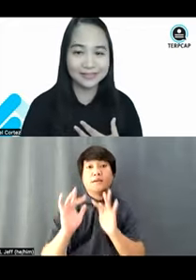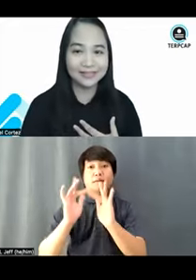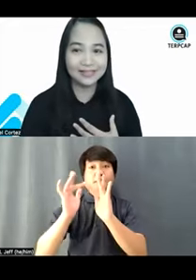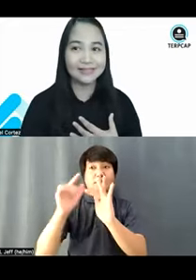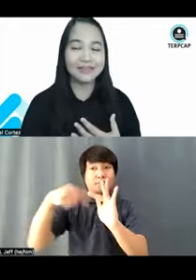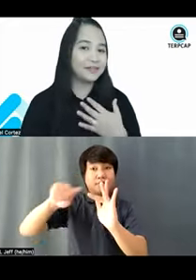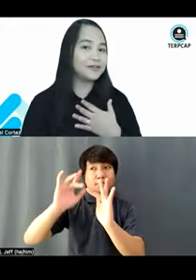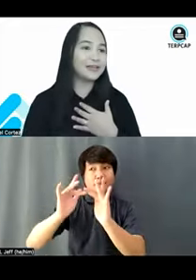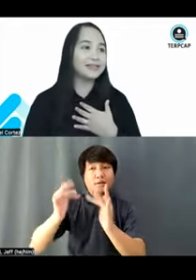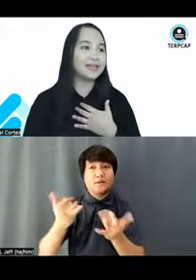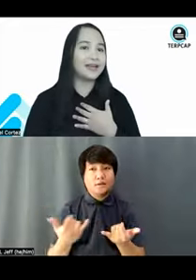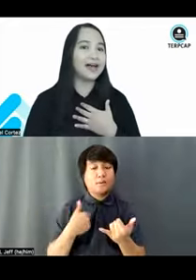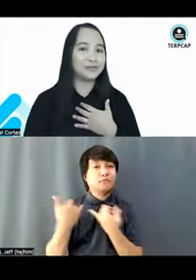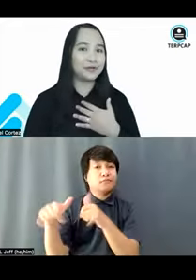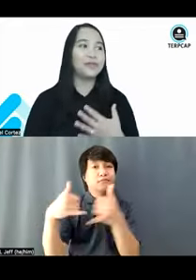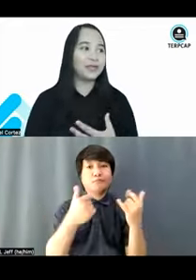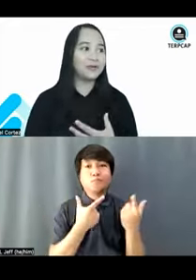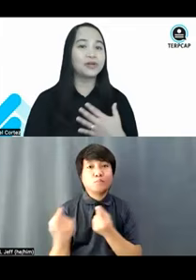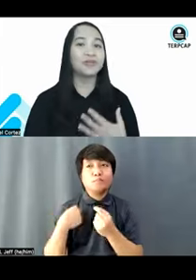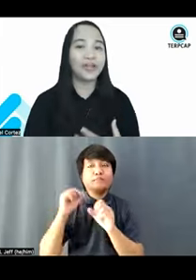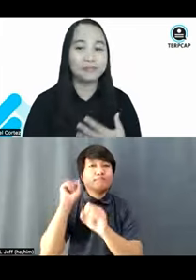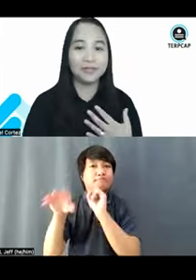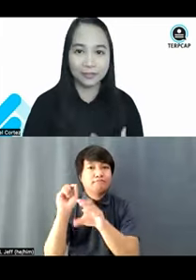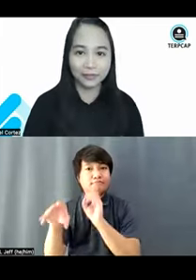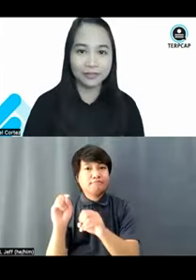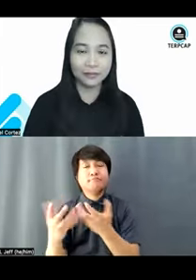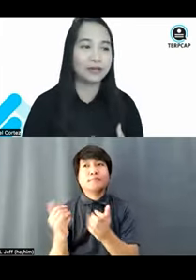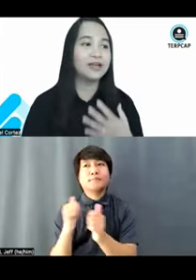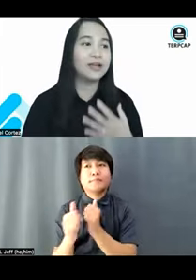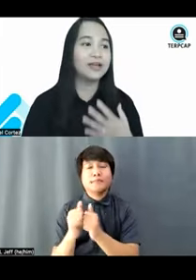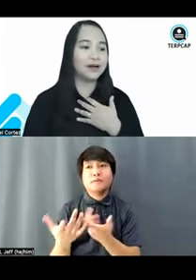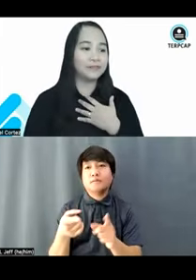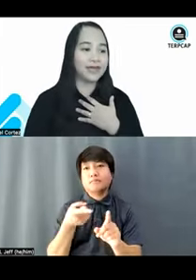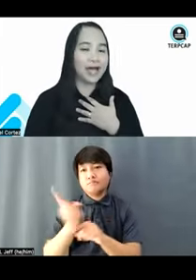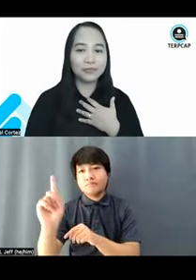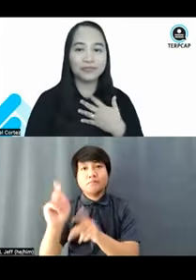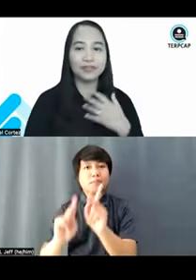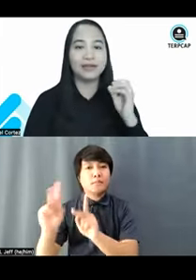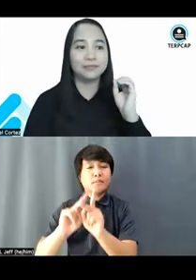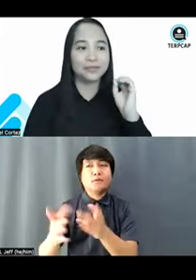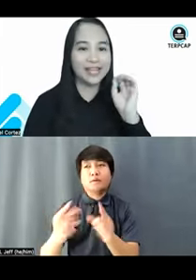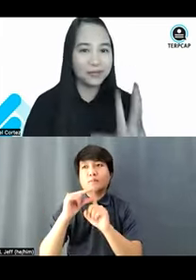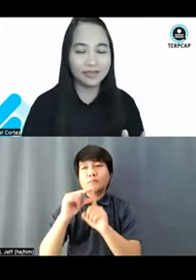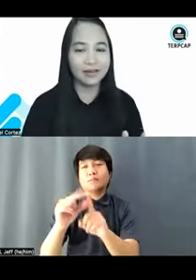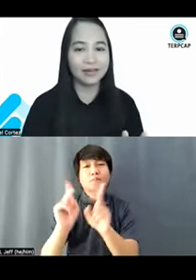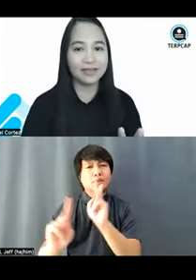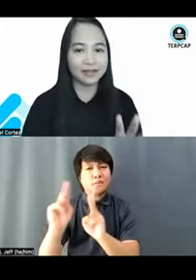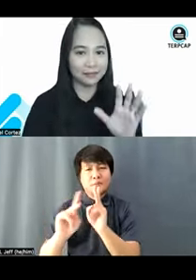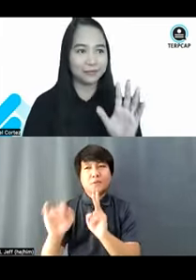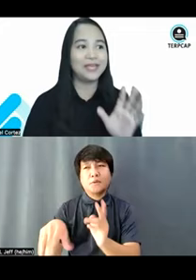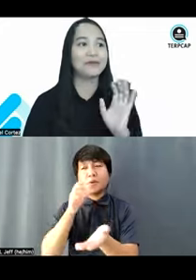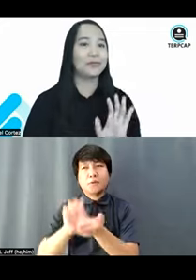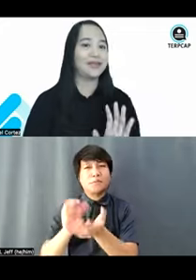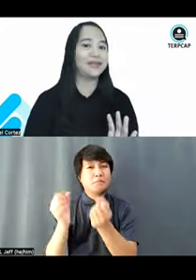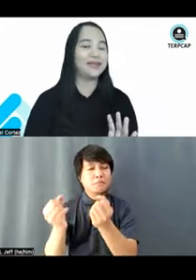the internet can either make or break people or the output I put out there can